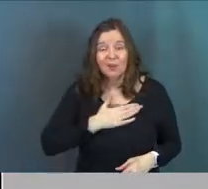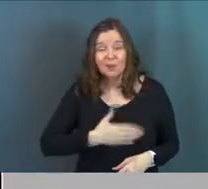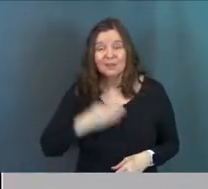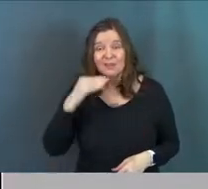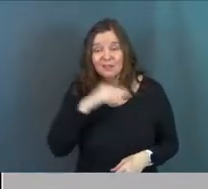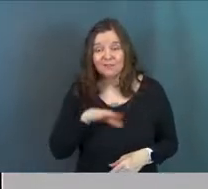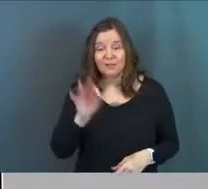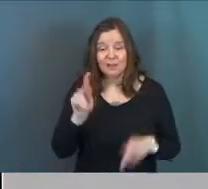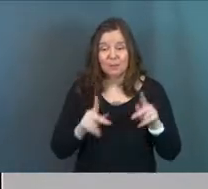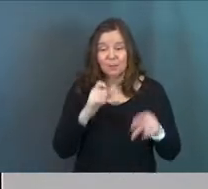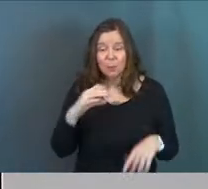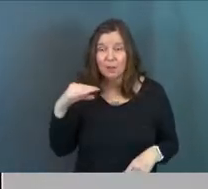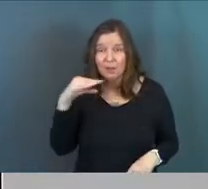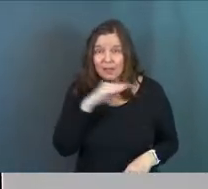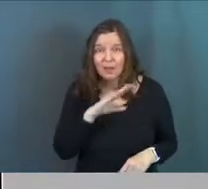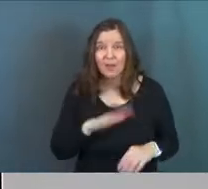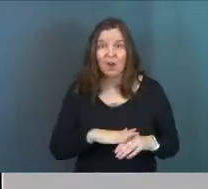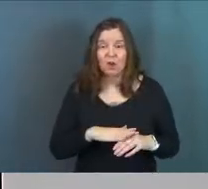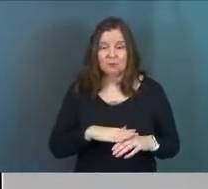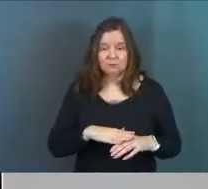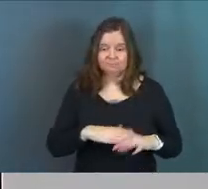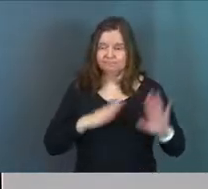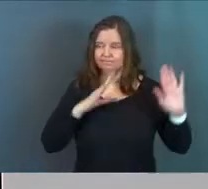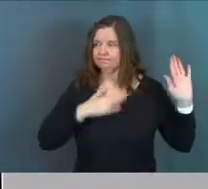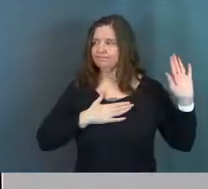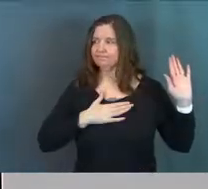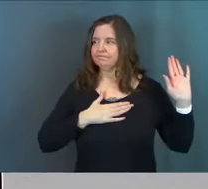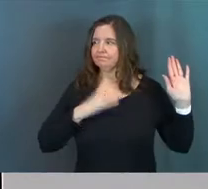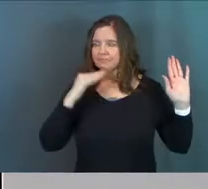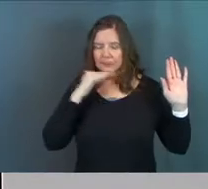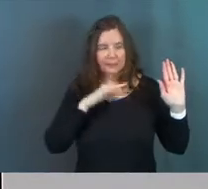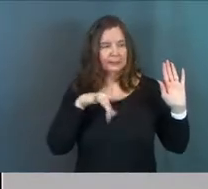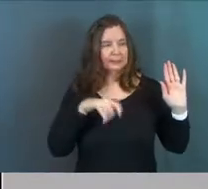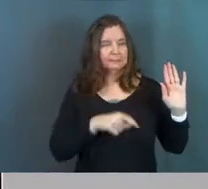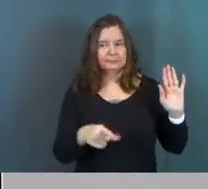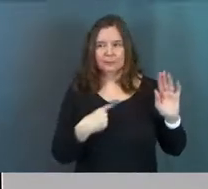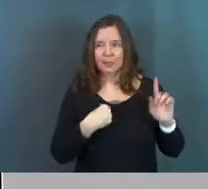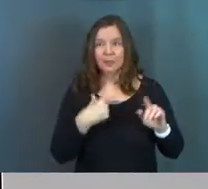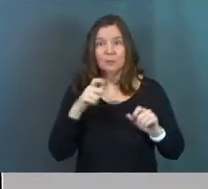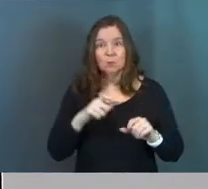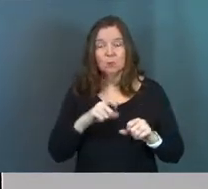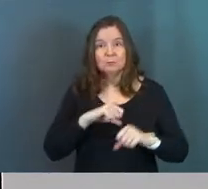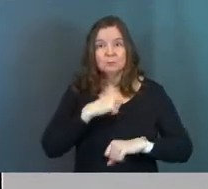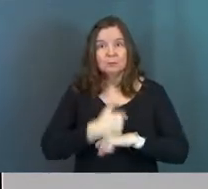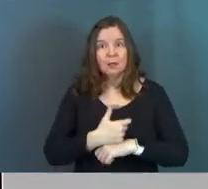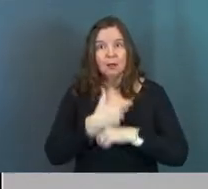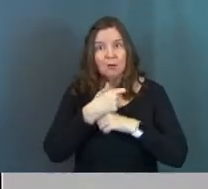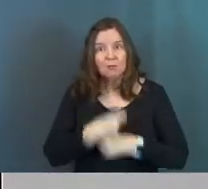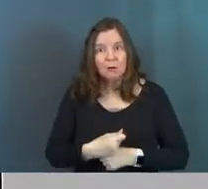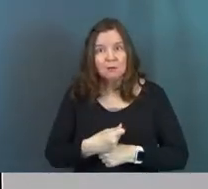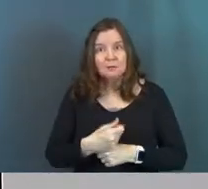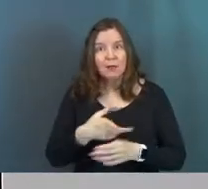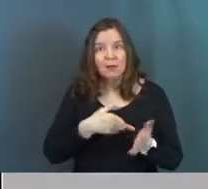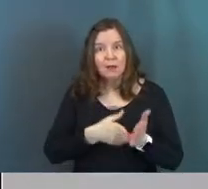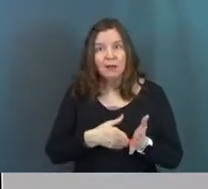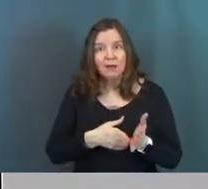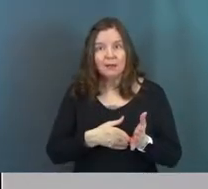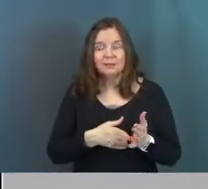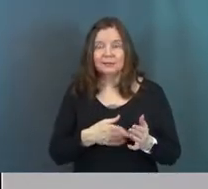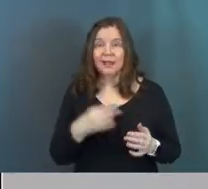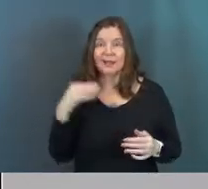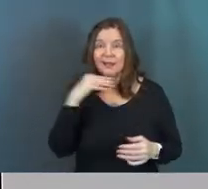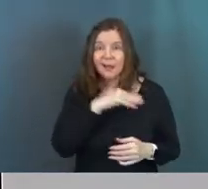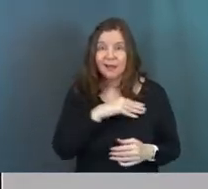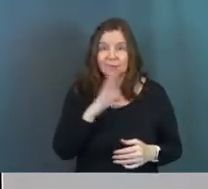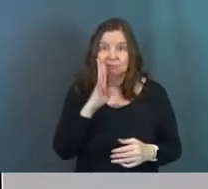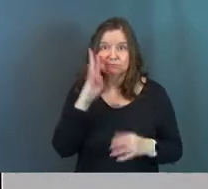finding people who will lie on a stand that is supposed to be built in trust and honesty and say, what do you know about this guy named Jesus?